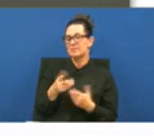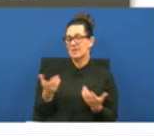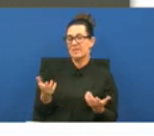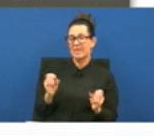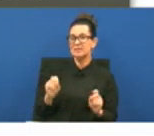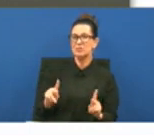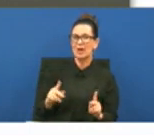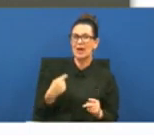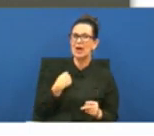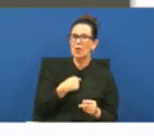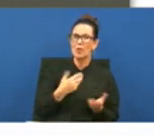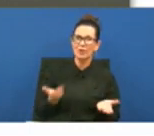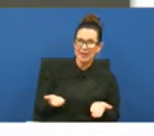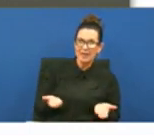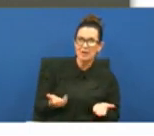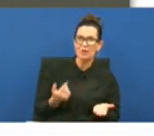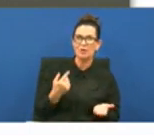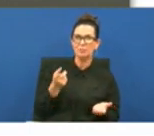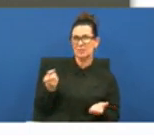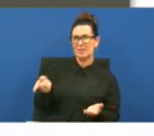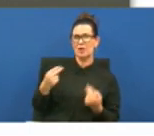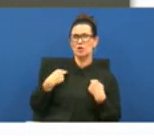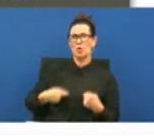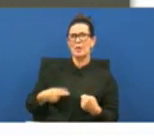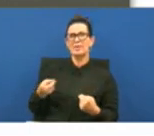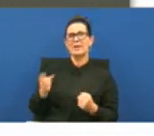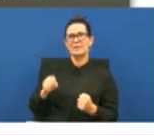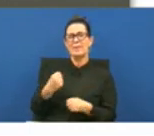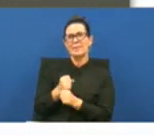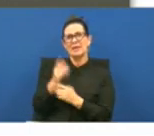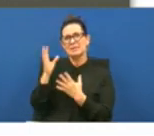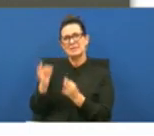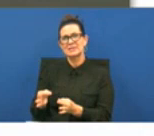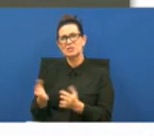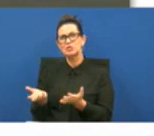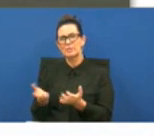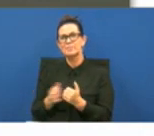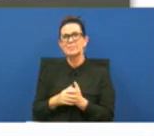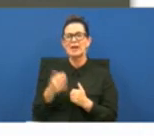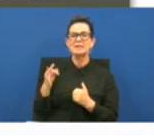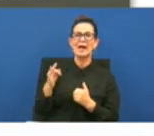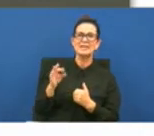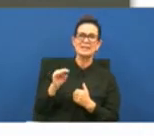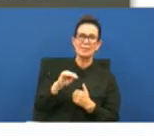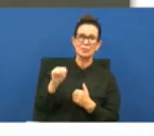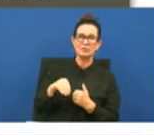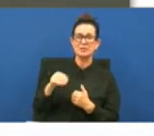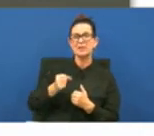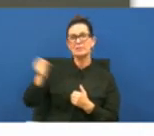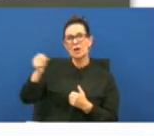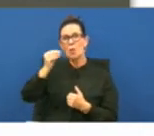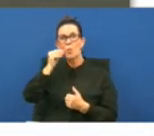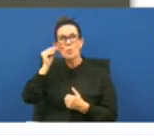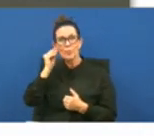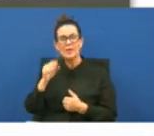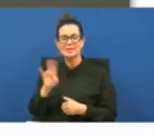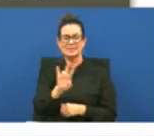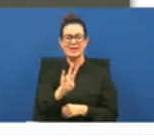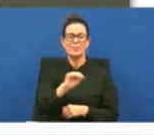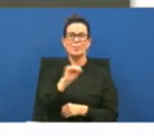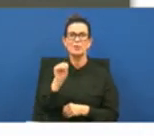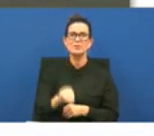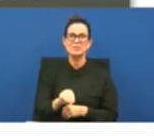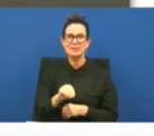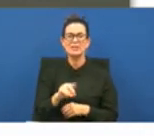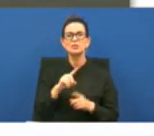but we're always open so they can always come back and then 19 home and seven percent